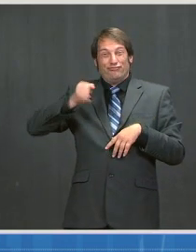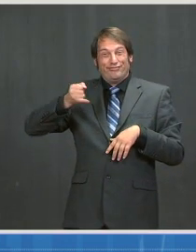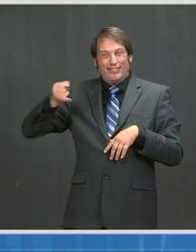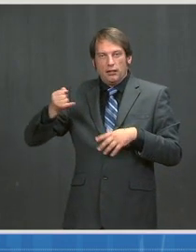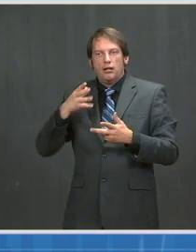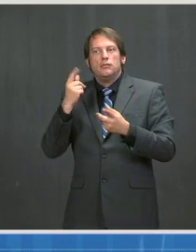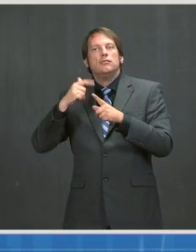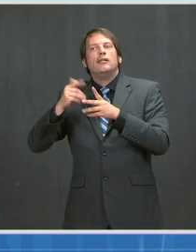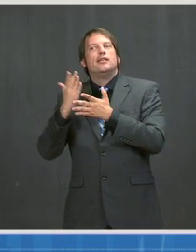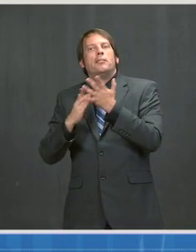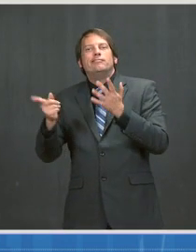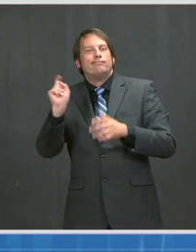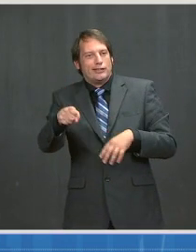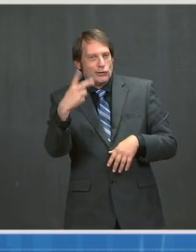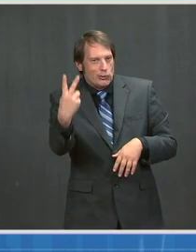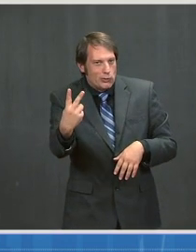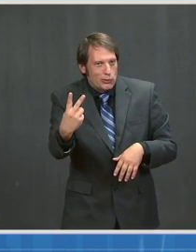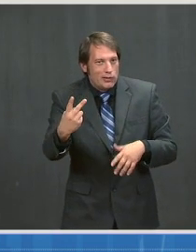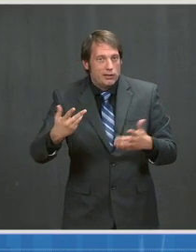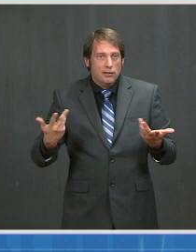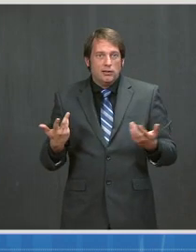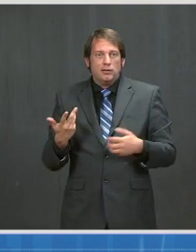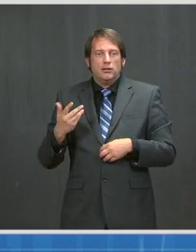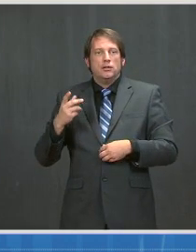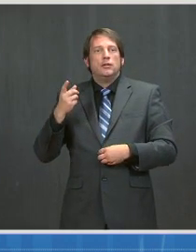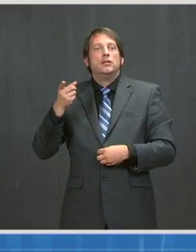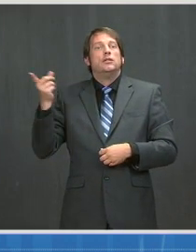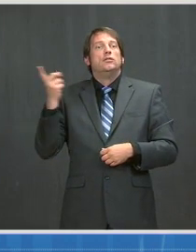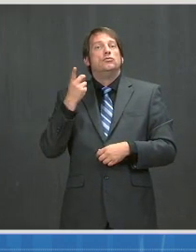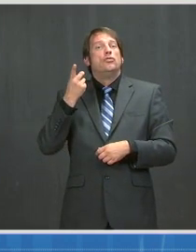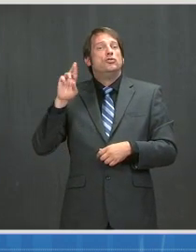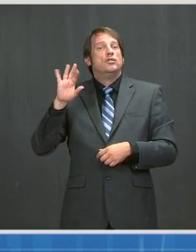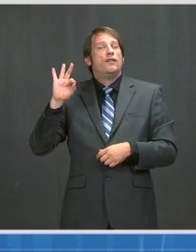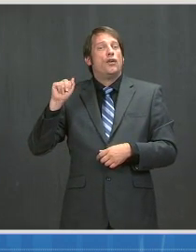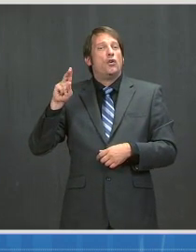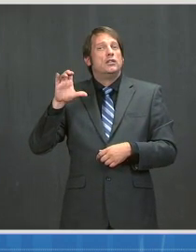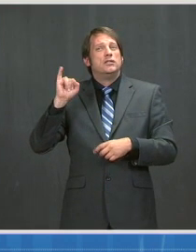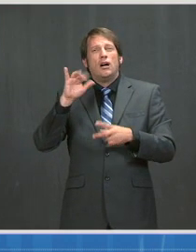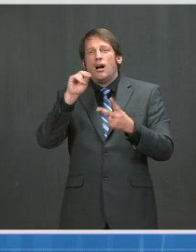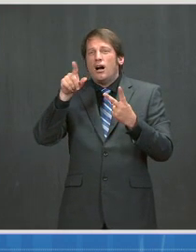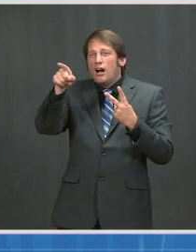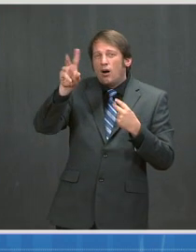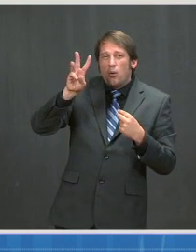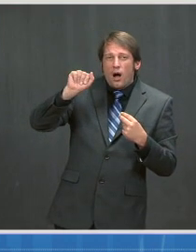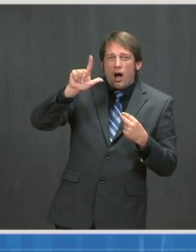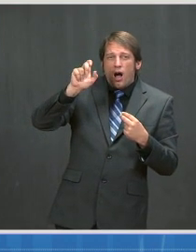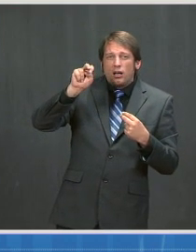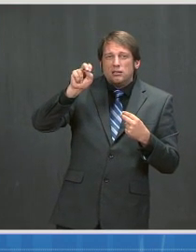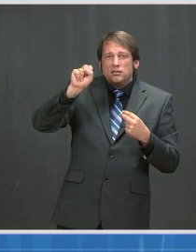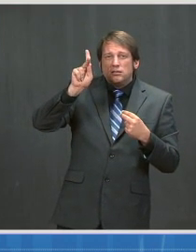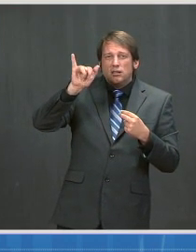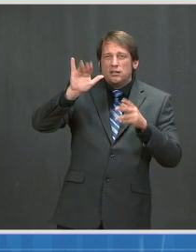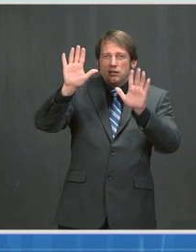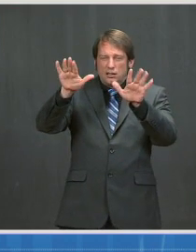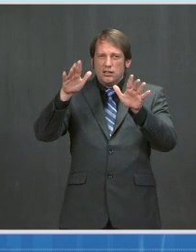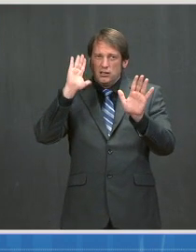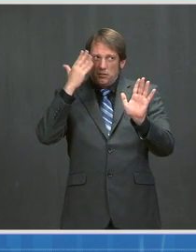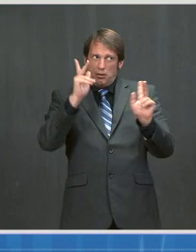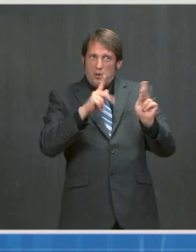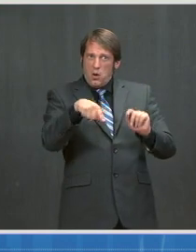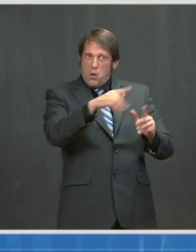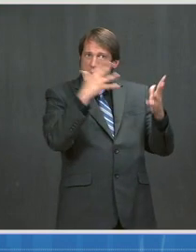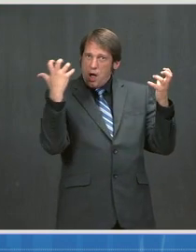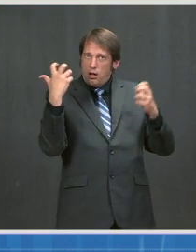three weeks. So, Dr. Fauci, Dr. Walensky, what do you think of these continued calls for single doses of Pfizer and Moderna? Could